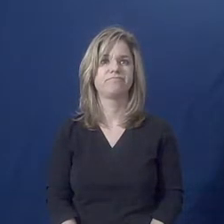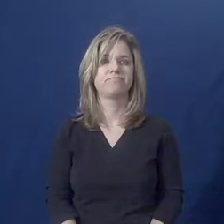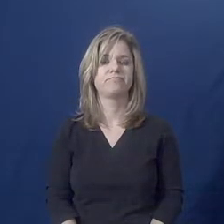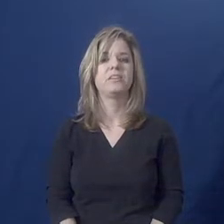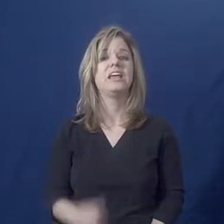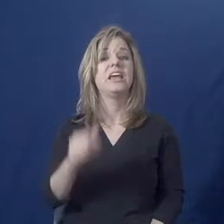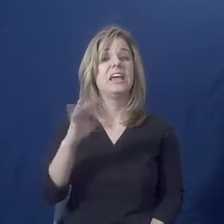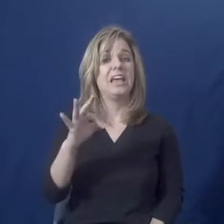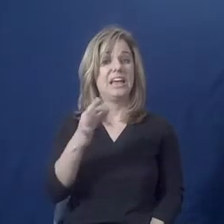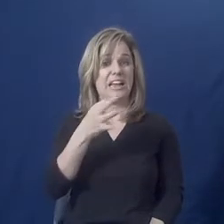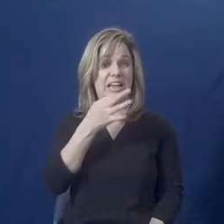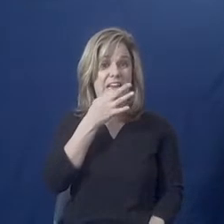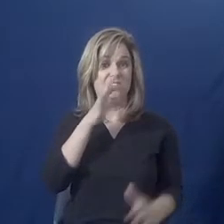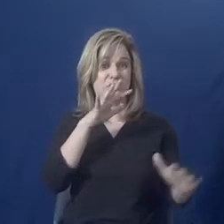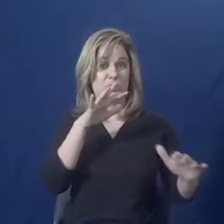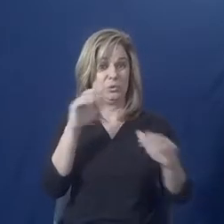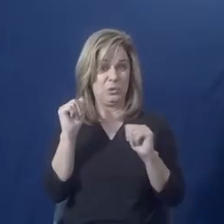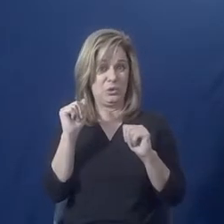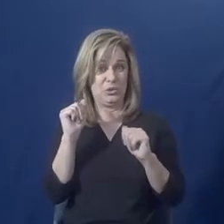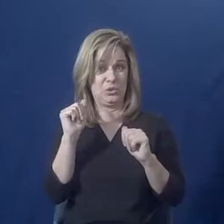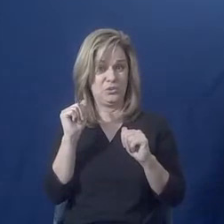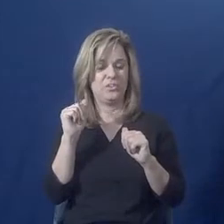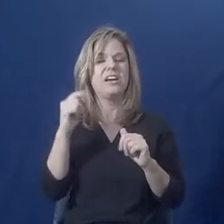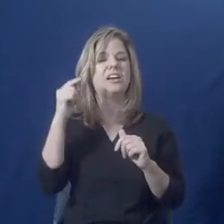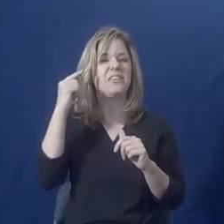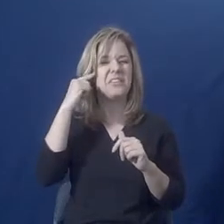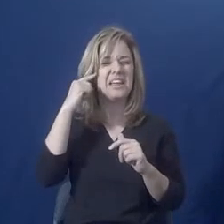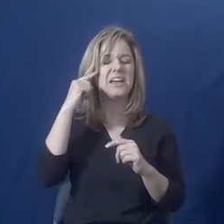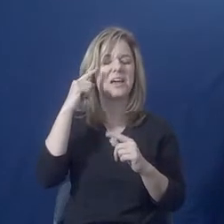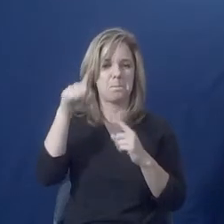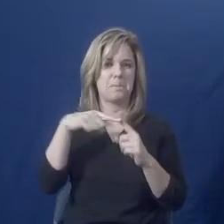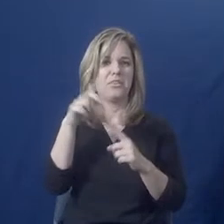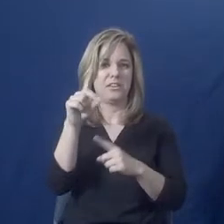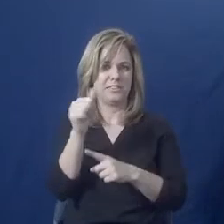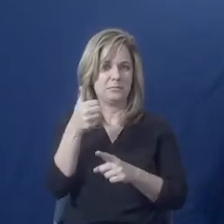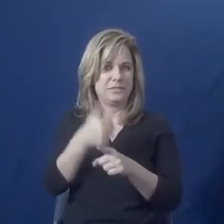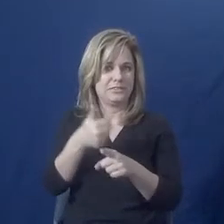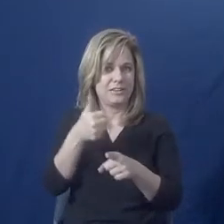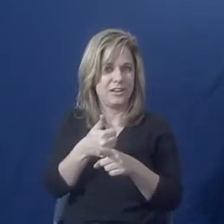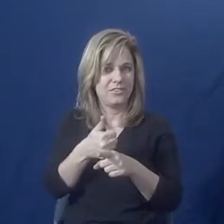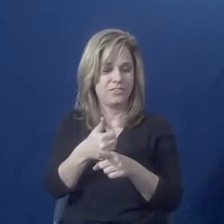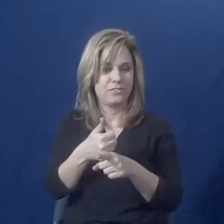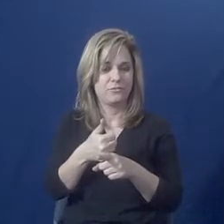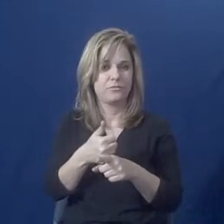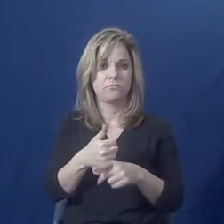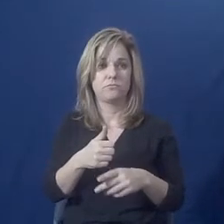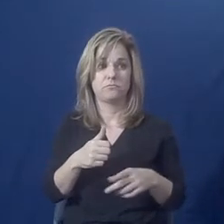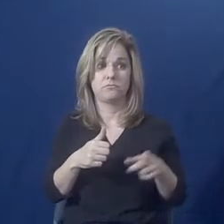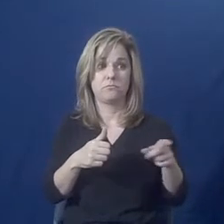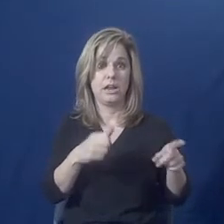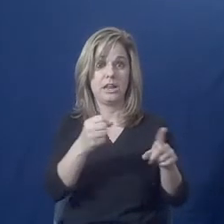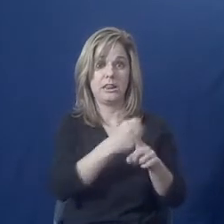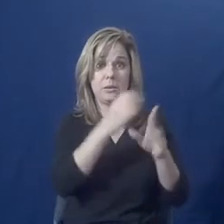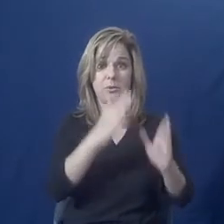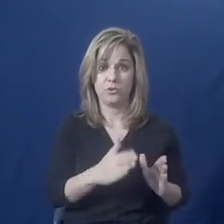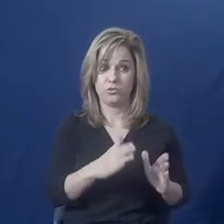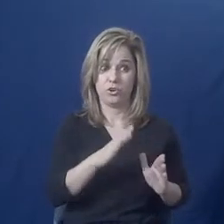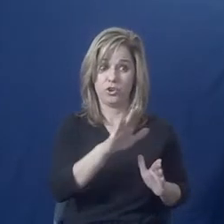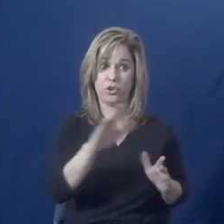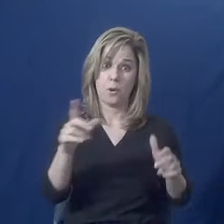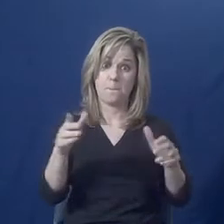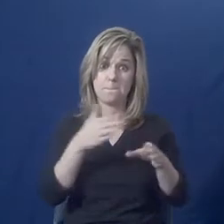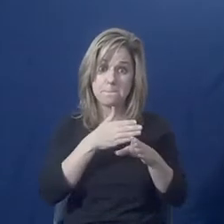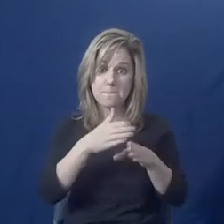terms of a disability concern. So is that person your primary caregiver? Do rely on that person for your